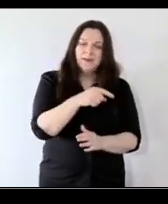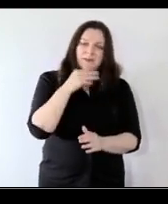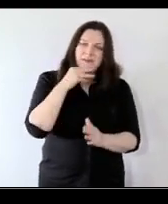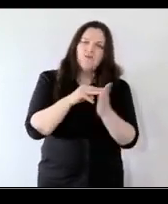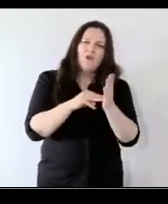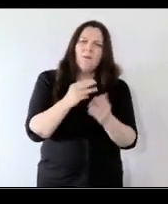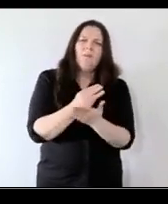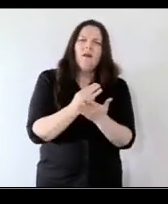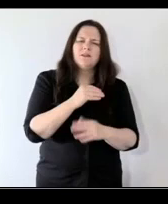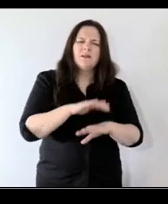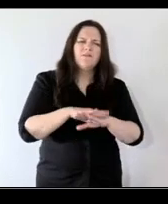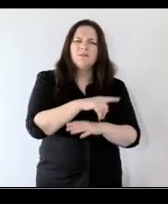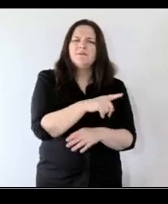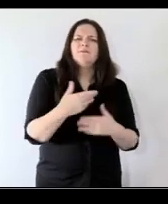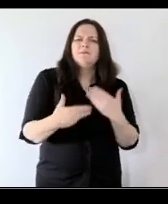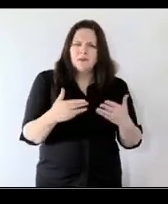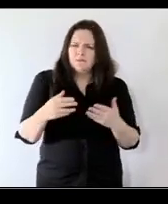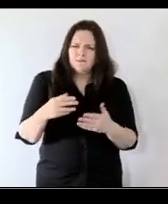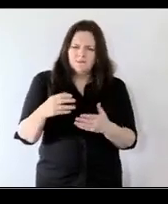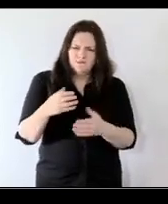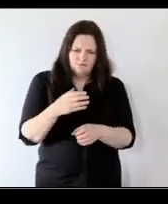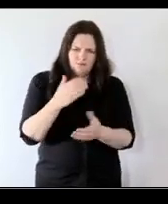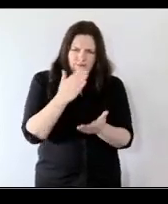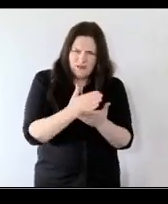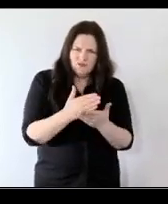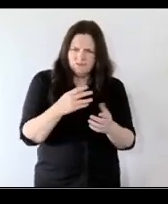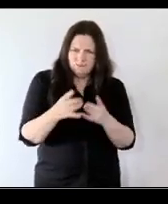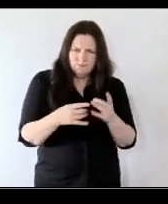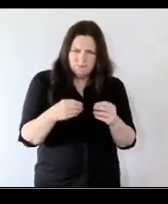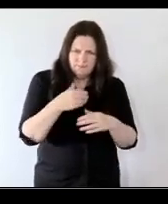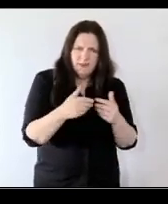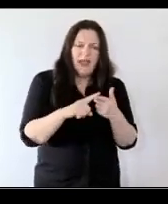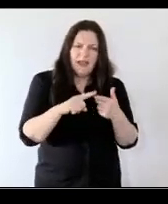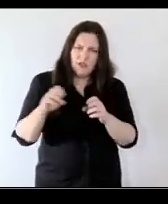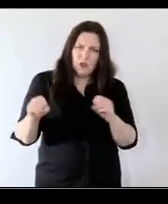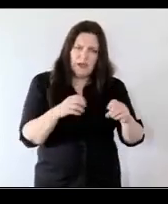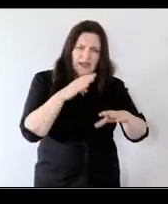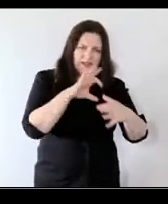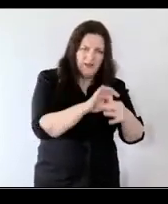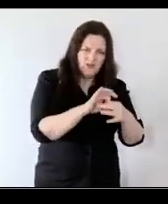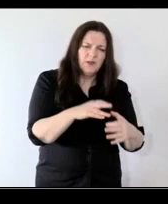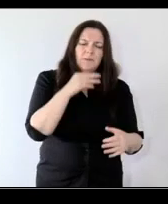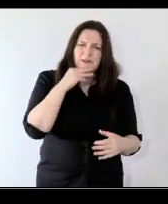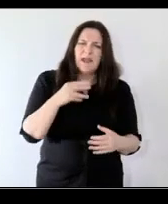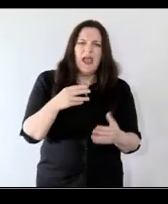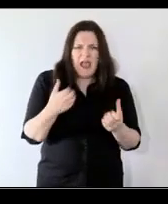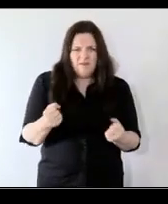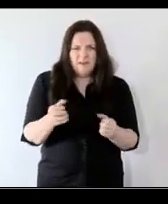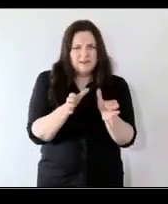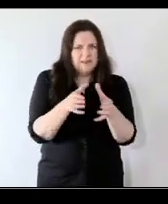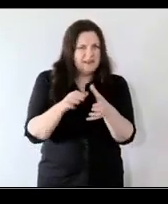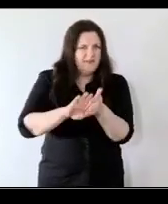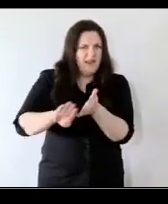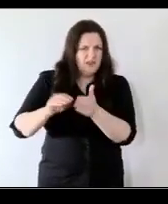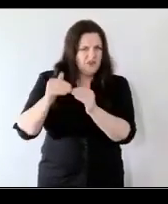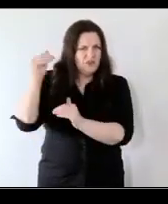of tusas commitment to prevention and early intervention and the abc program is delivered in communities around ireland which experience a high level of disadvantage